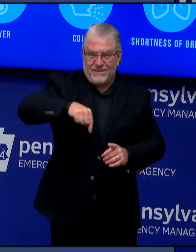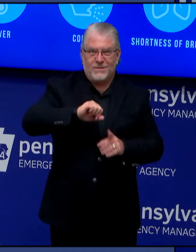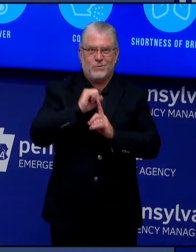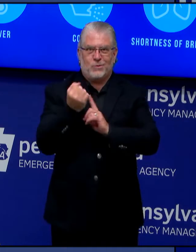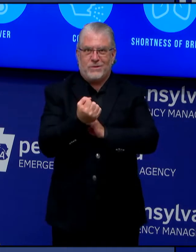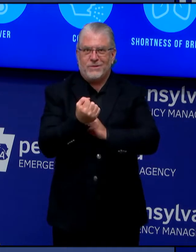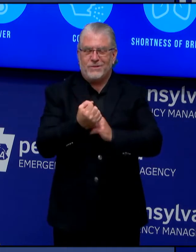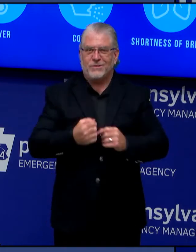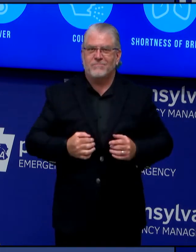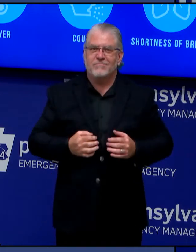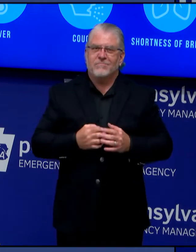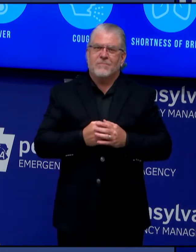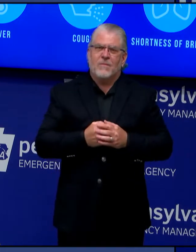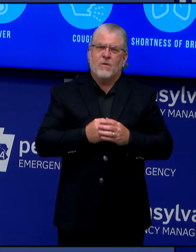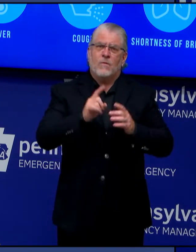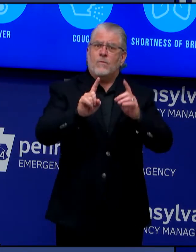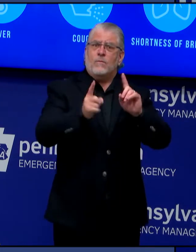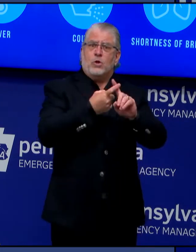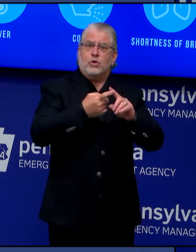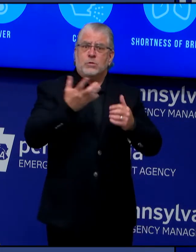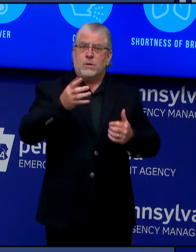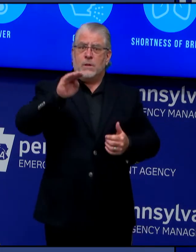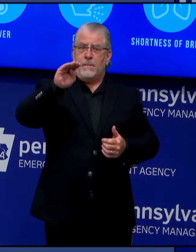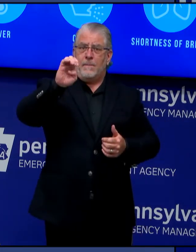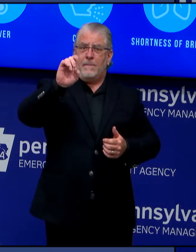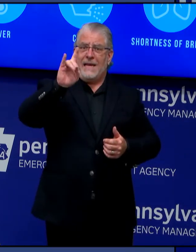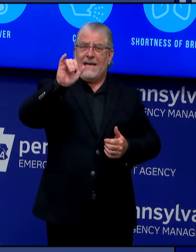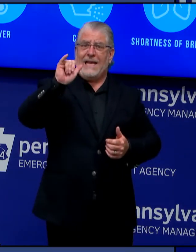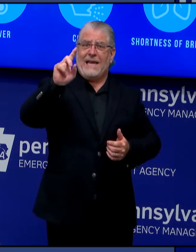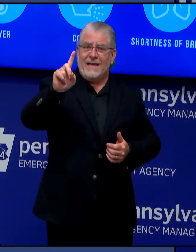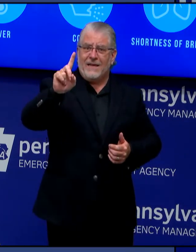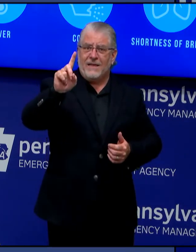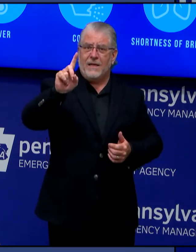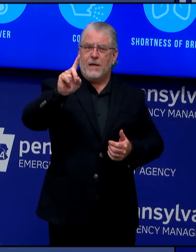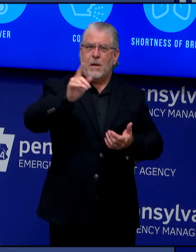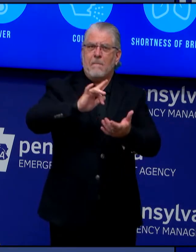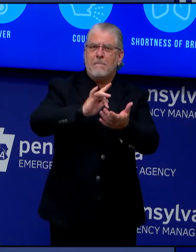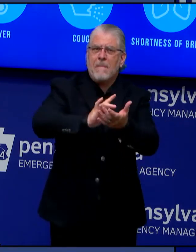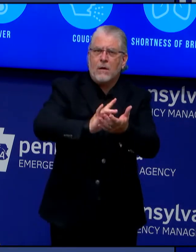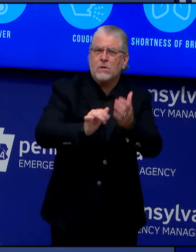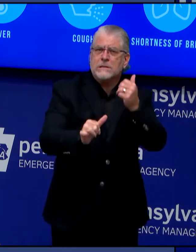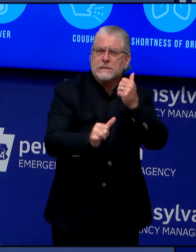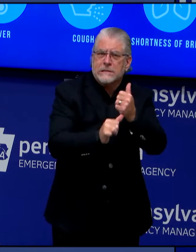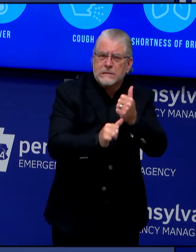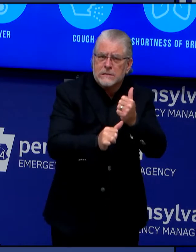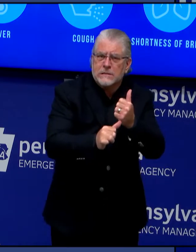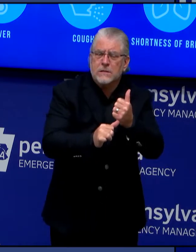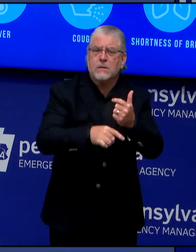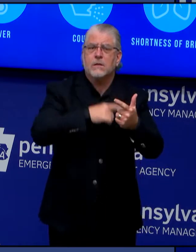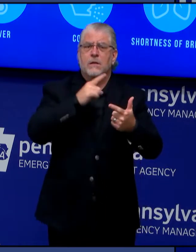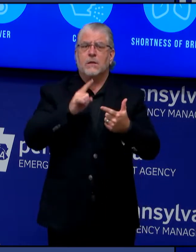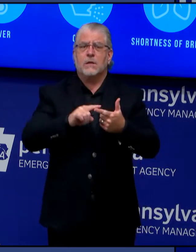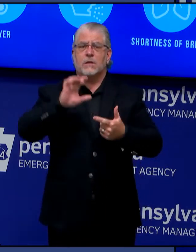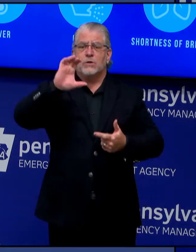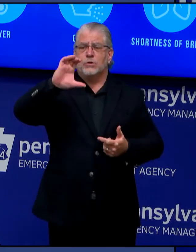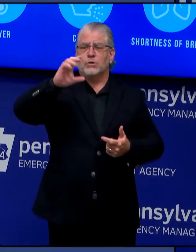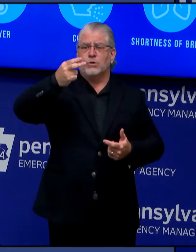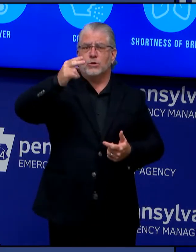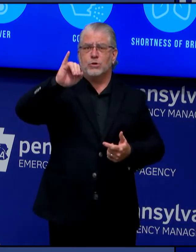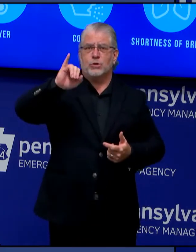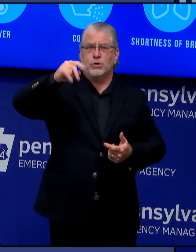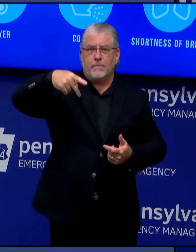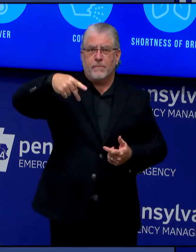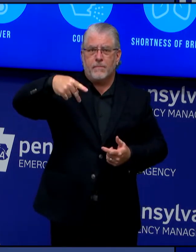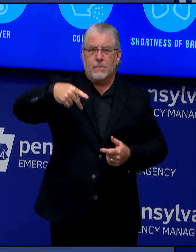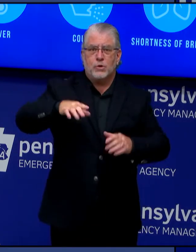talk about are Medicaid, or medical assistance as we refer to it in Pennsylvania, and CHIP, which is the Children's Health Insurance Program.